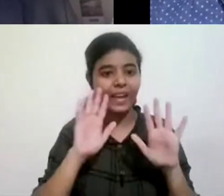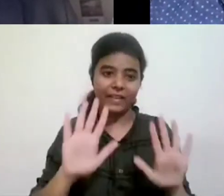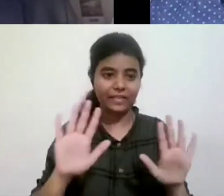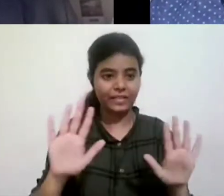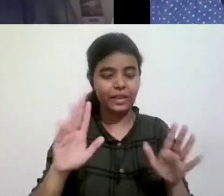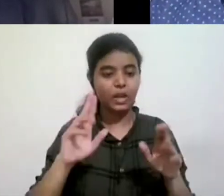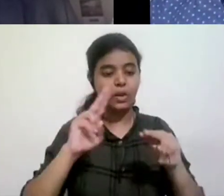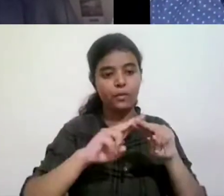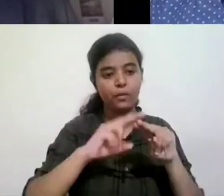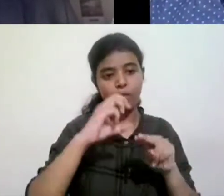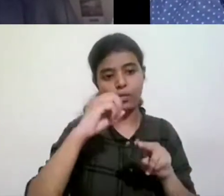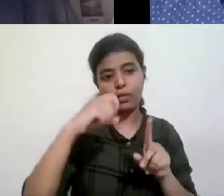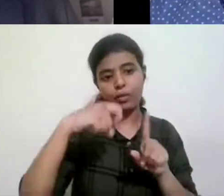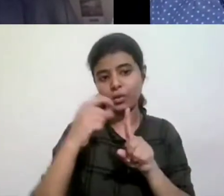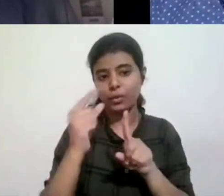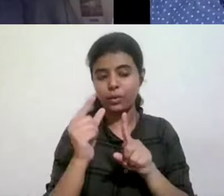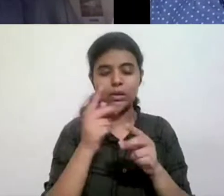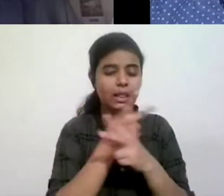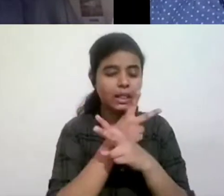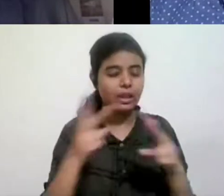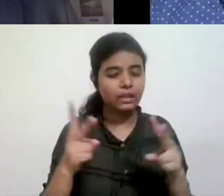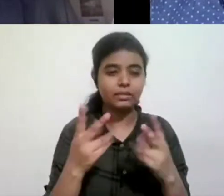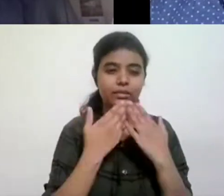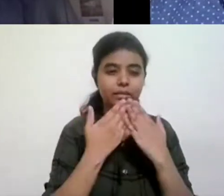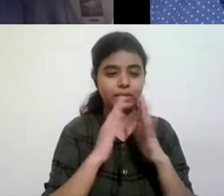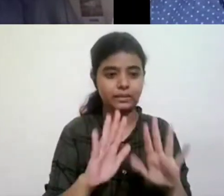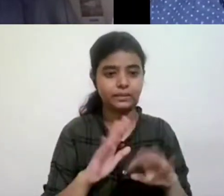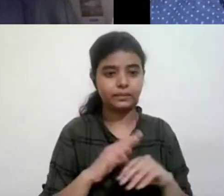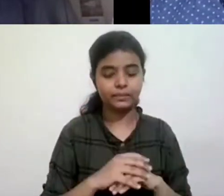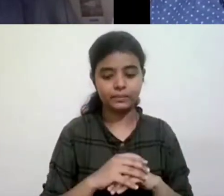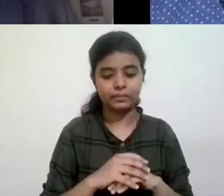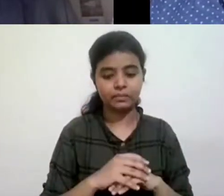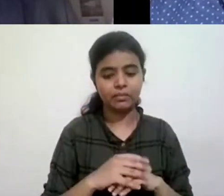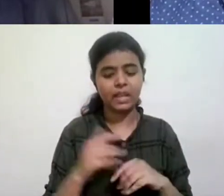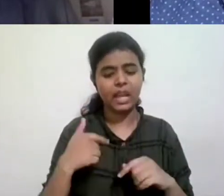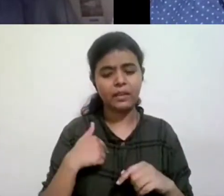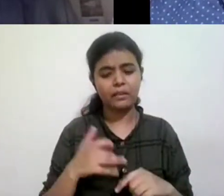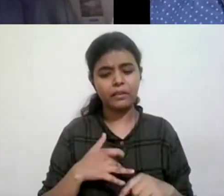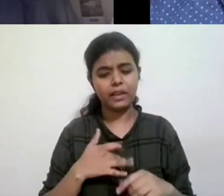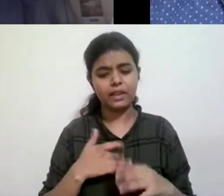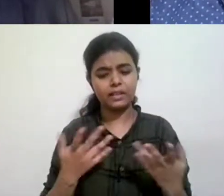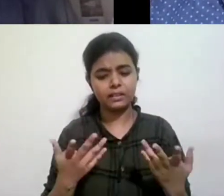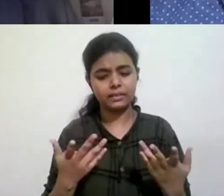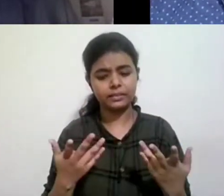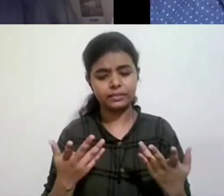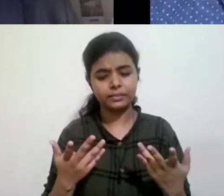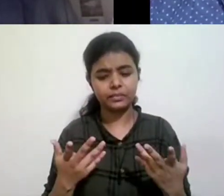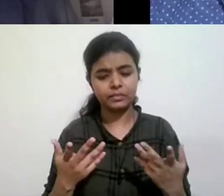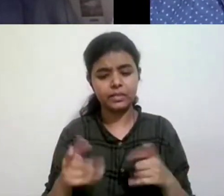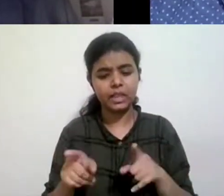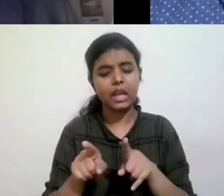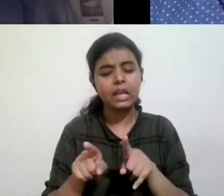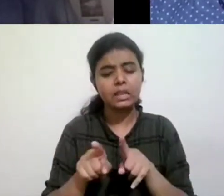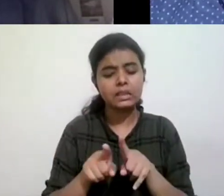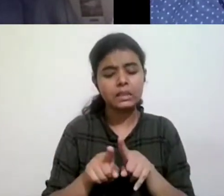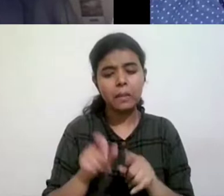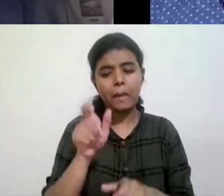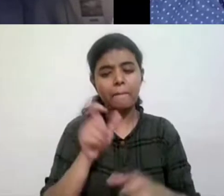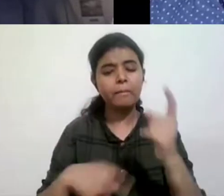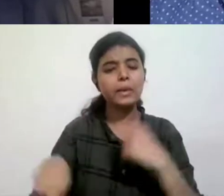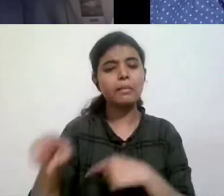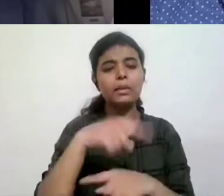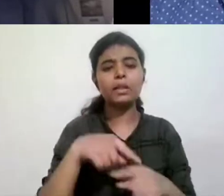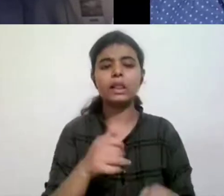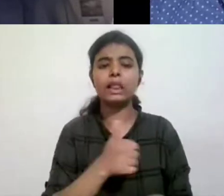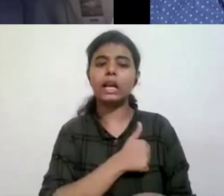see, they say, like there is attitudinal problem within